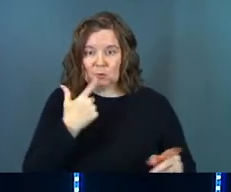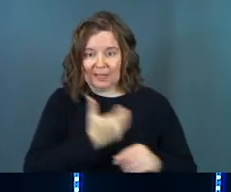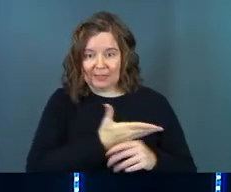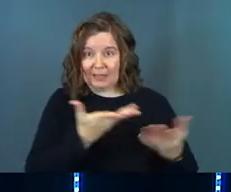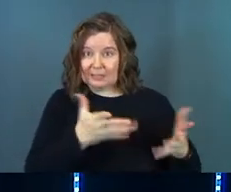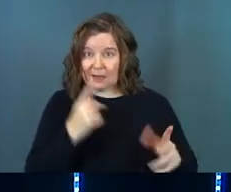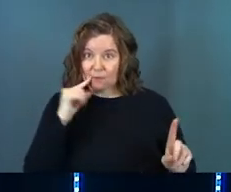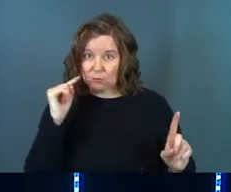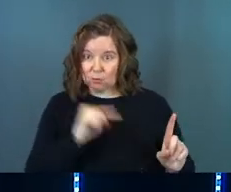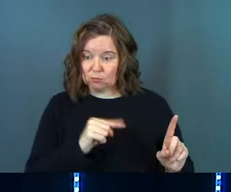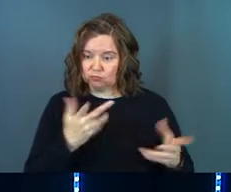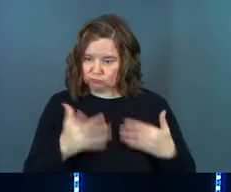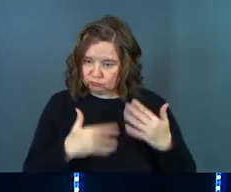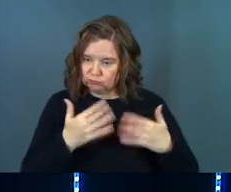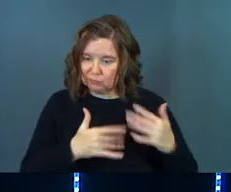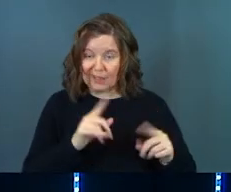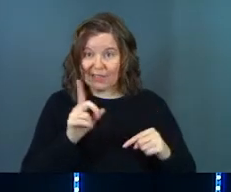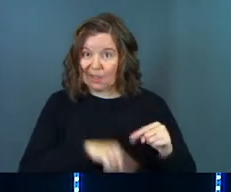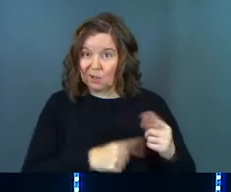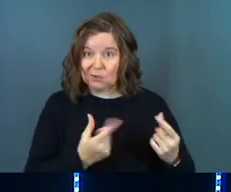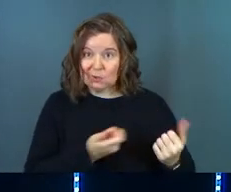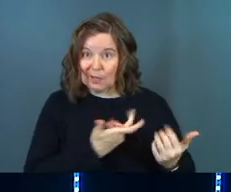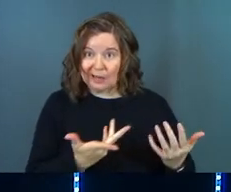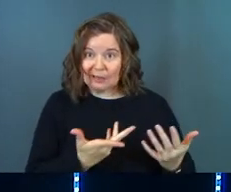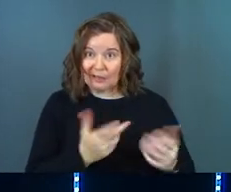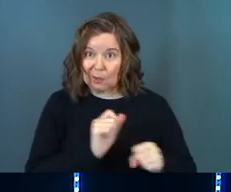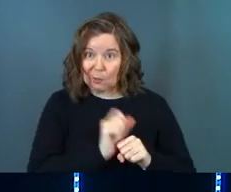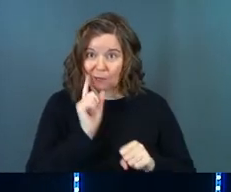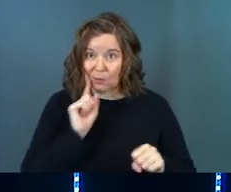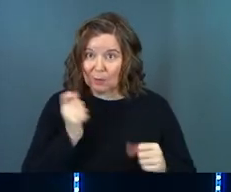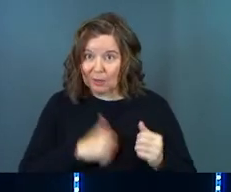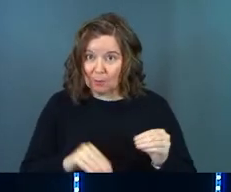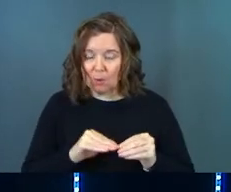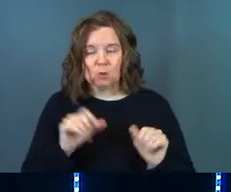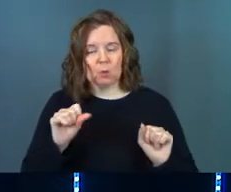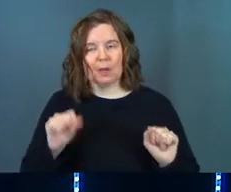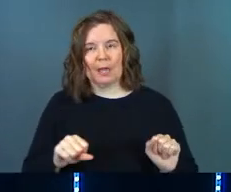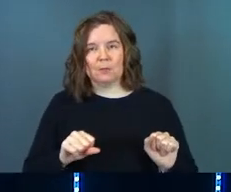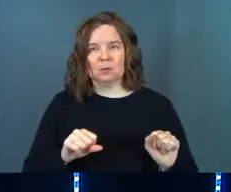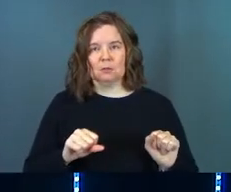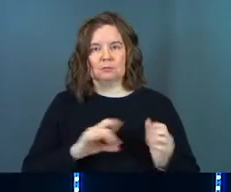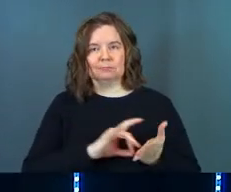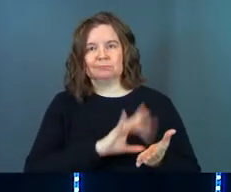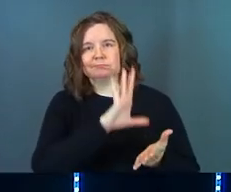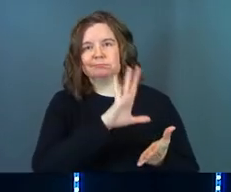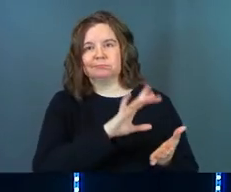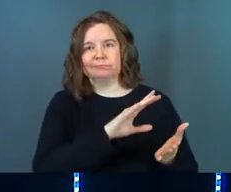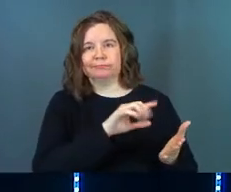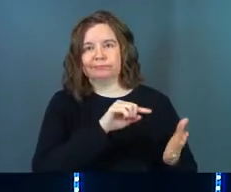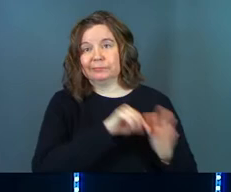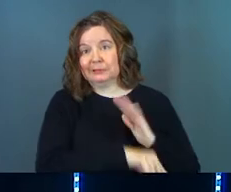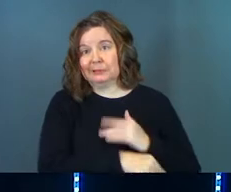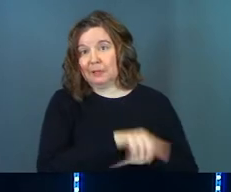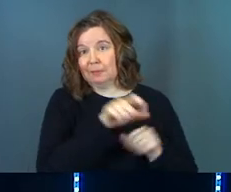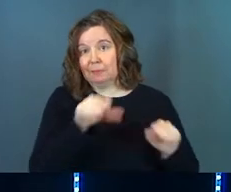get things done for you, and they could no longer get things done for you, you were able to just put them out of their misery, basically.